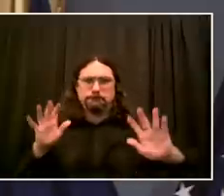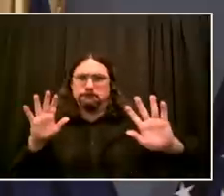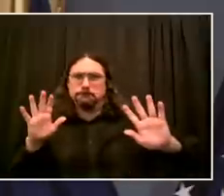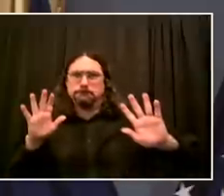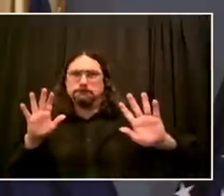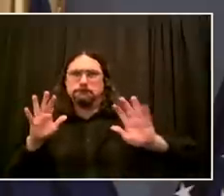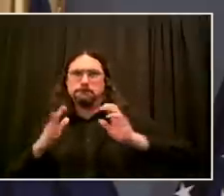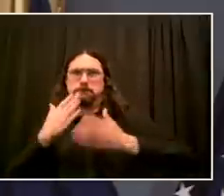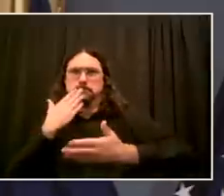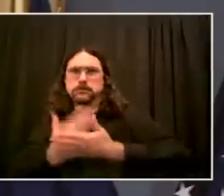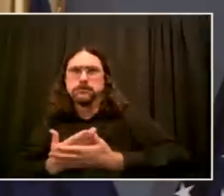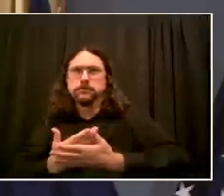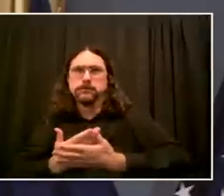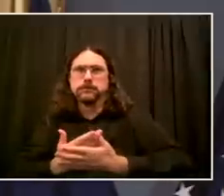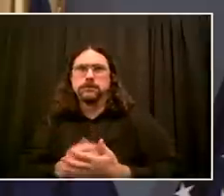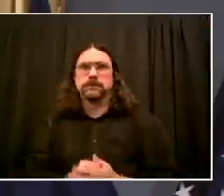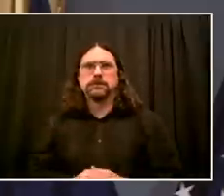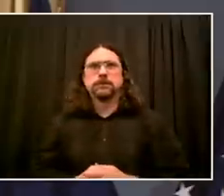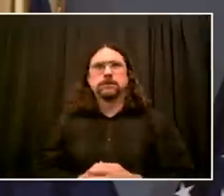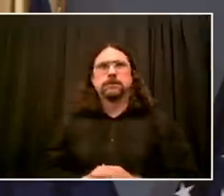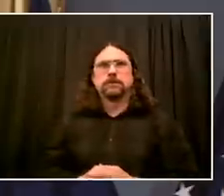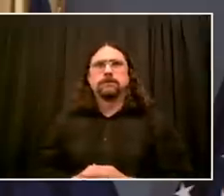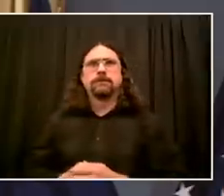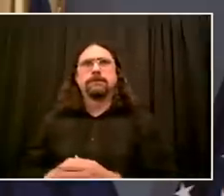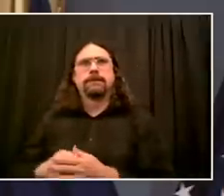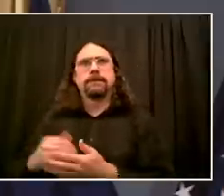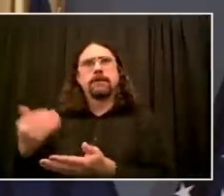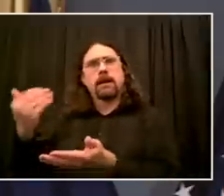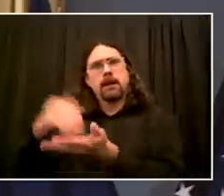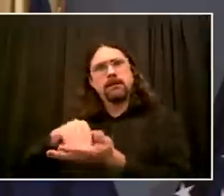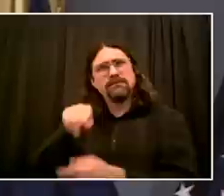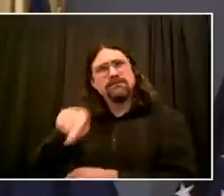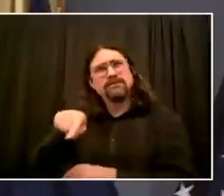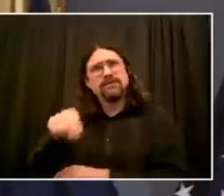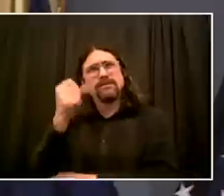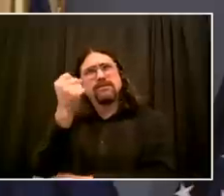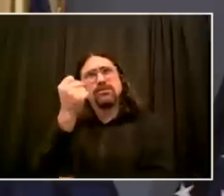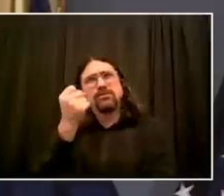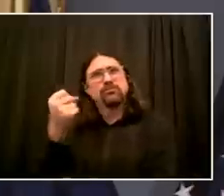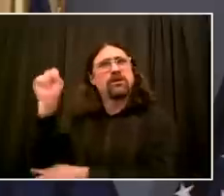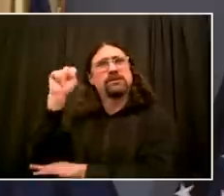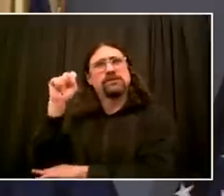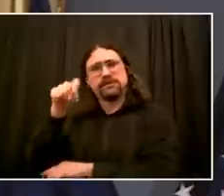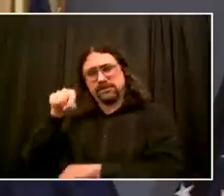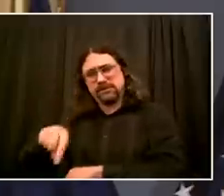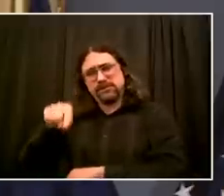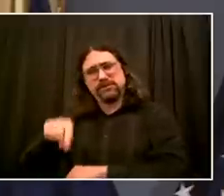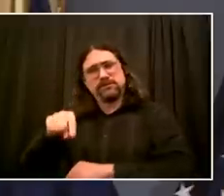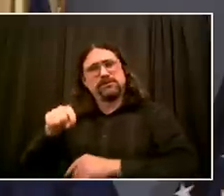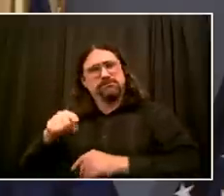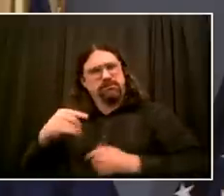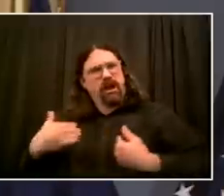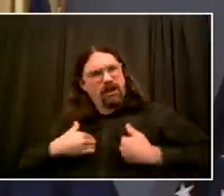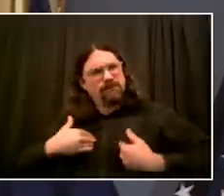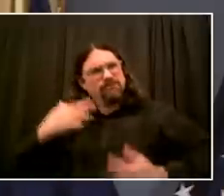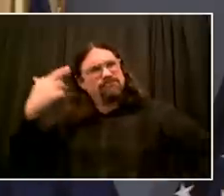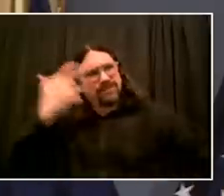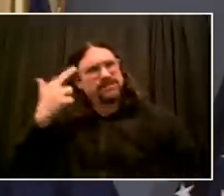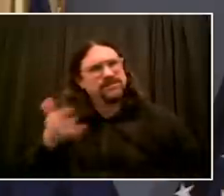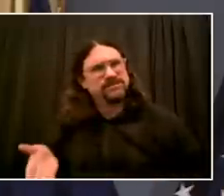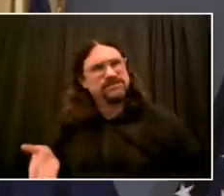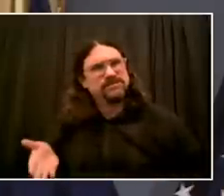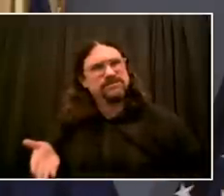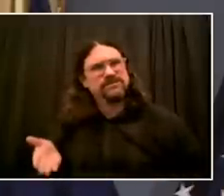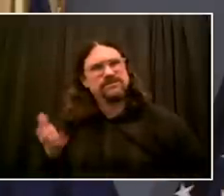again, expressed by those who are peacefully protesting and seeking change. The X factor here of a different kind of